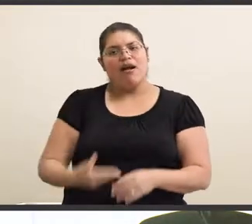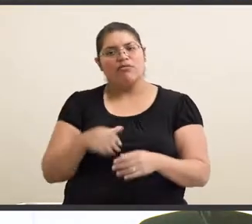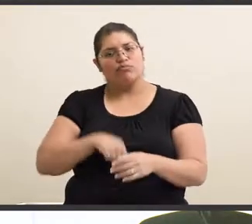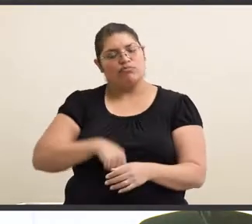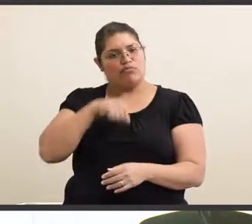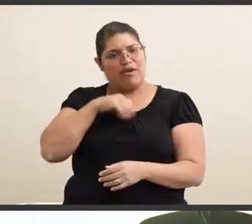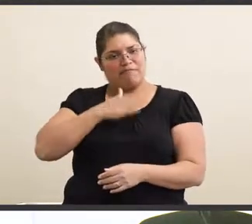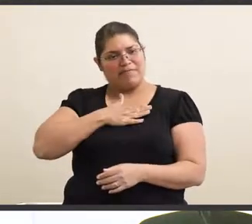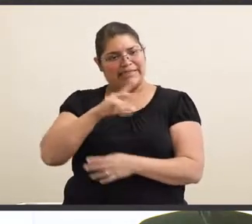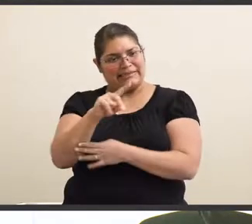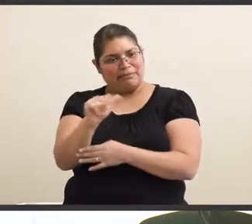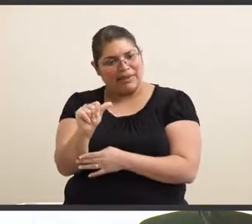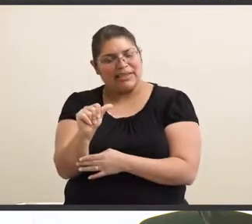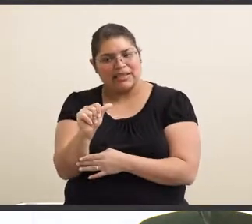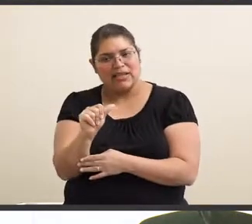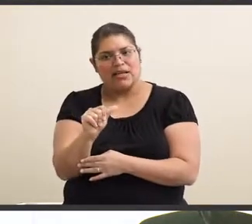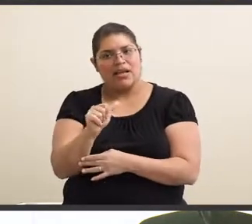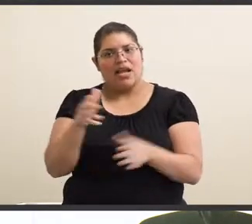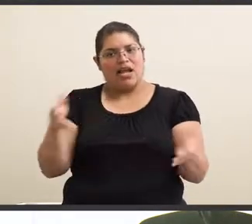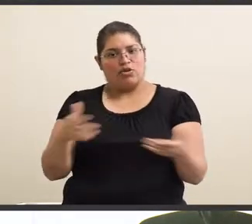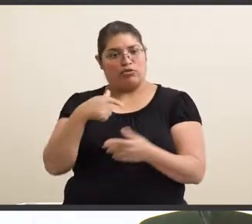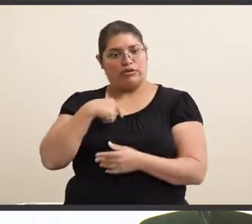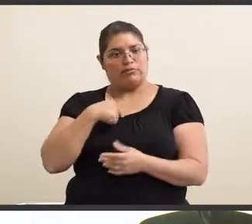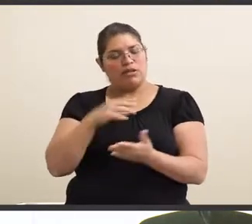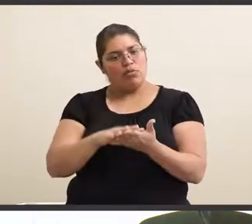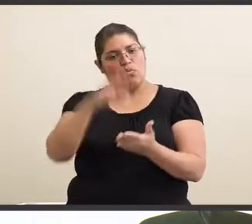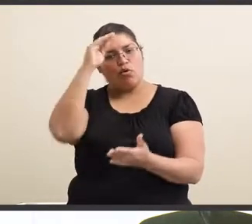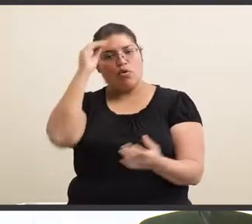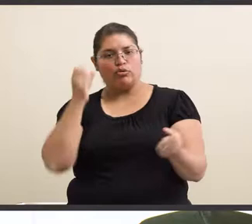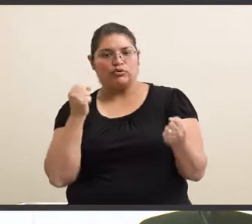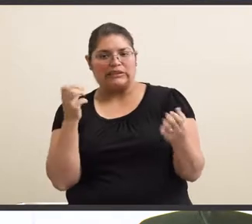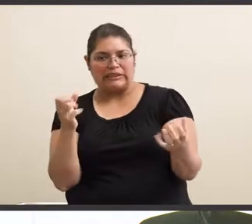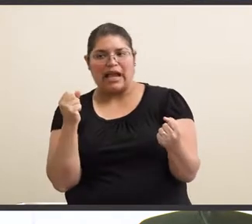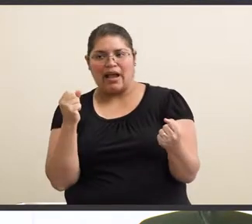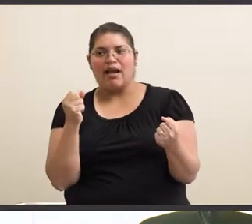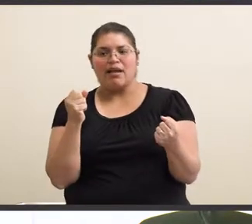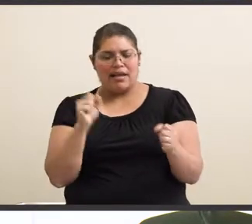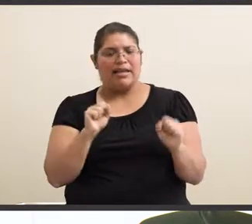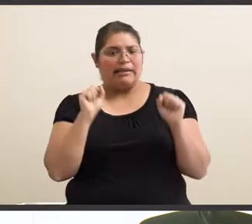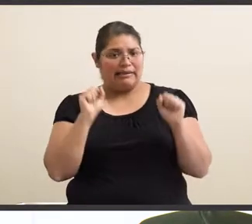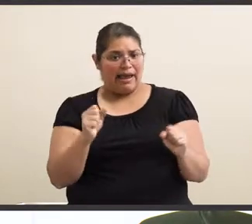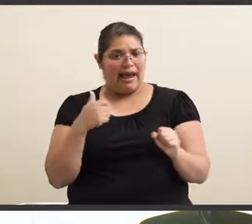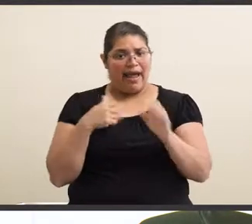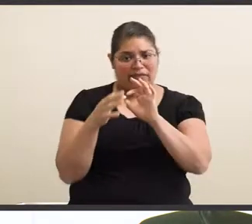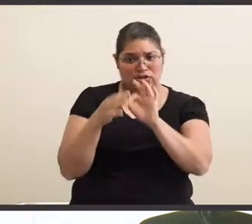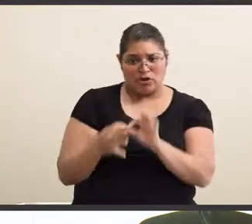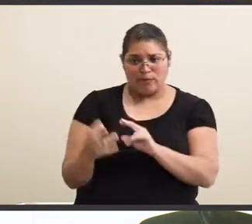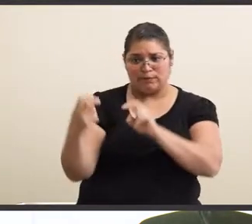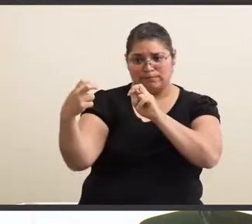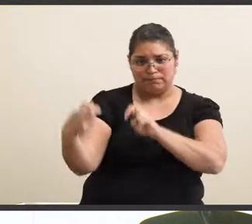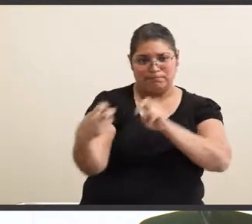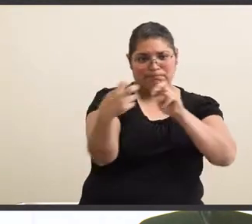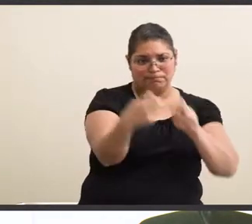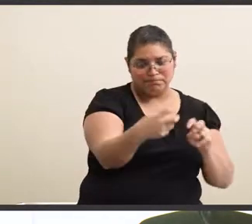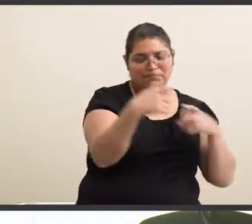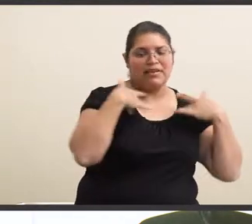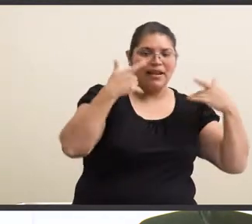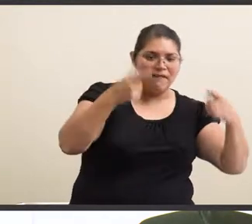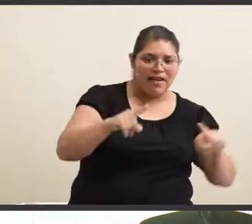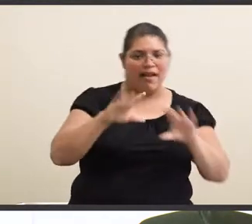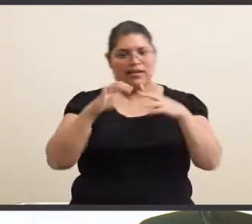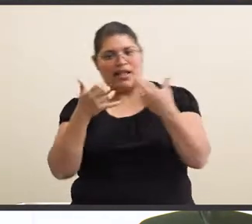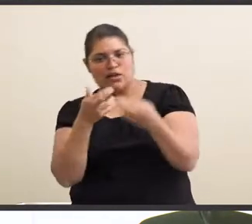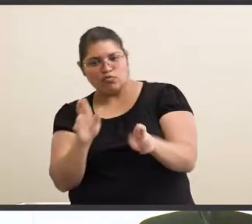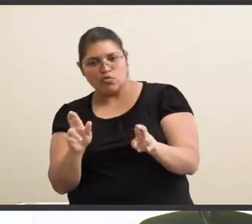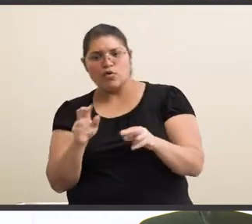very proud of my disability. She encouraged me to learn sign language and up to the point where I could have an interpreter sit with me at different events in the classroom and make